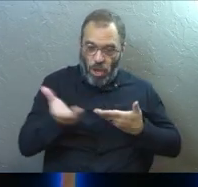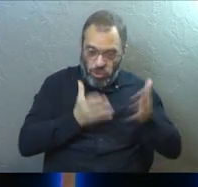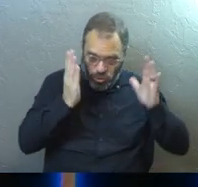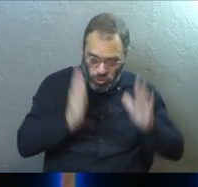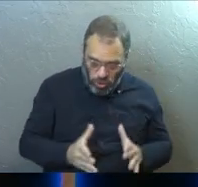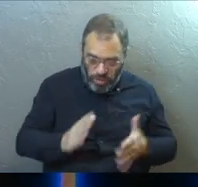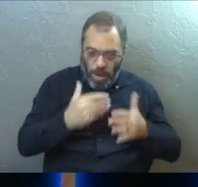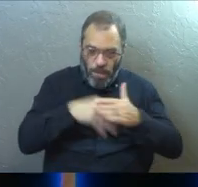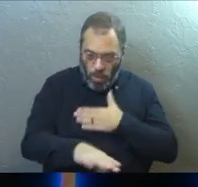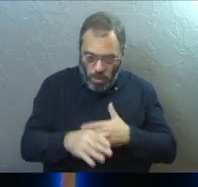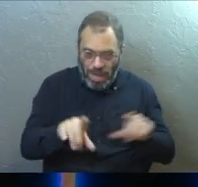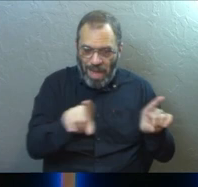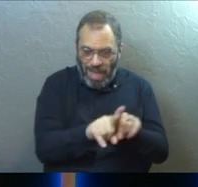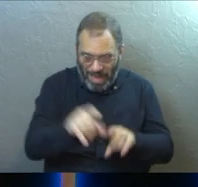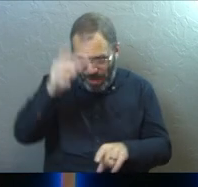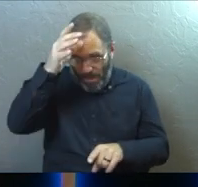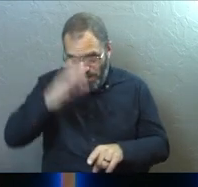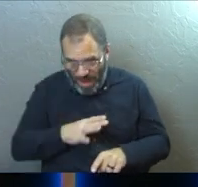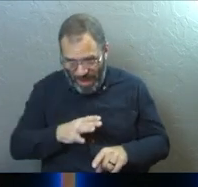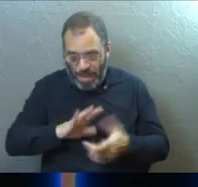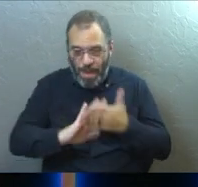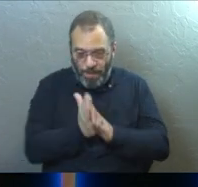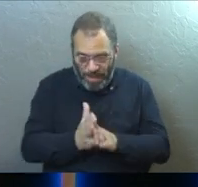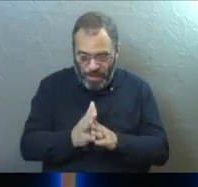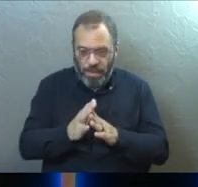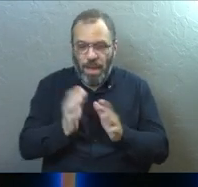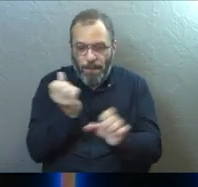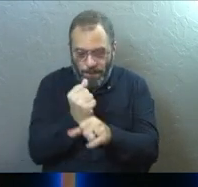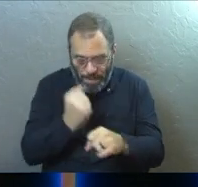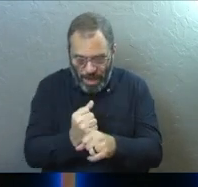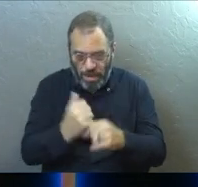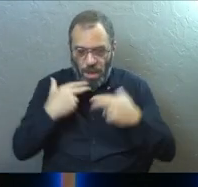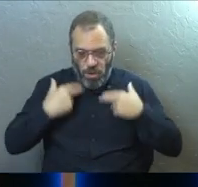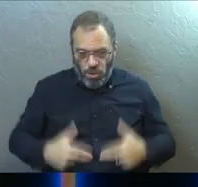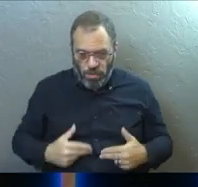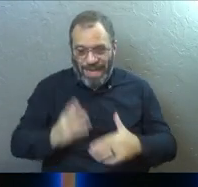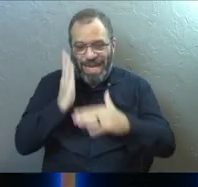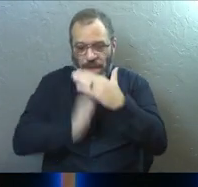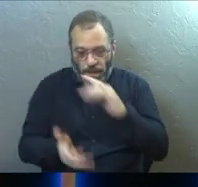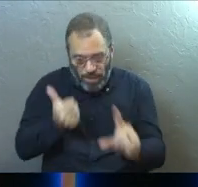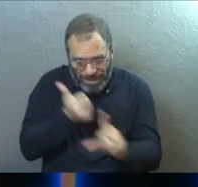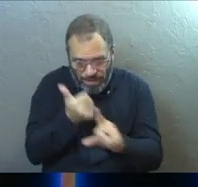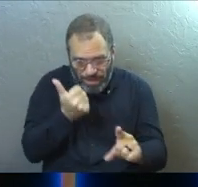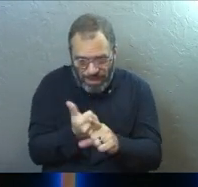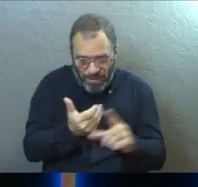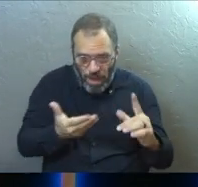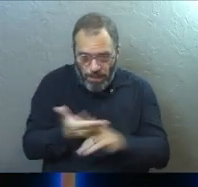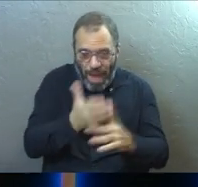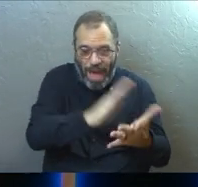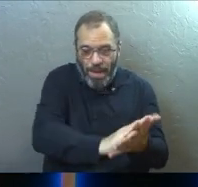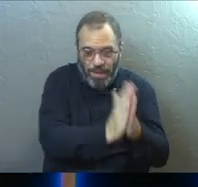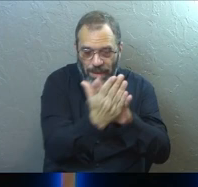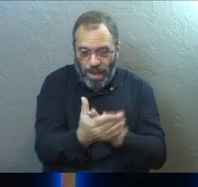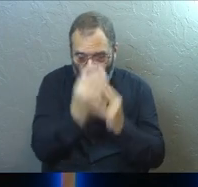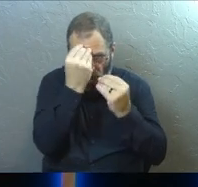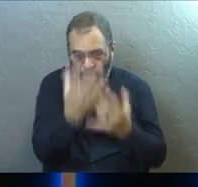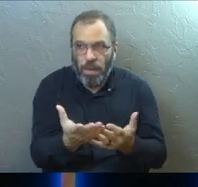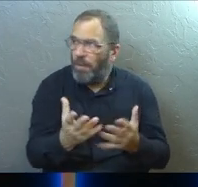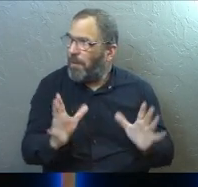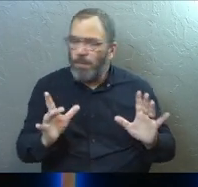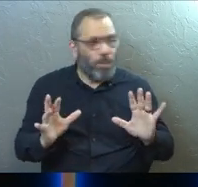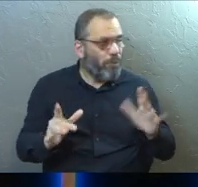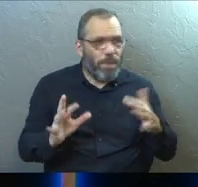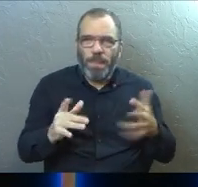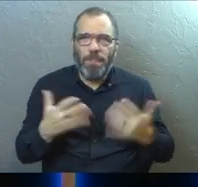servant, being born in the likeness of men and being found in human form, he humbled himself by becoming obedient. So that's